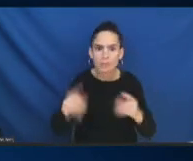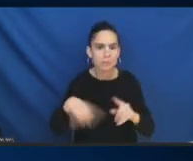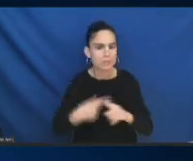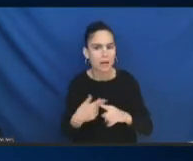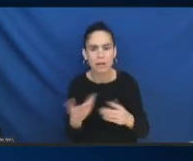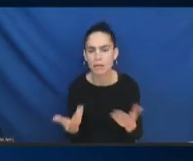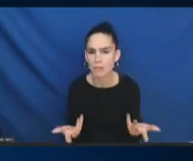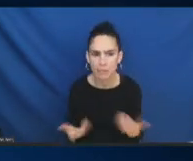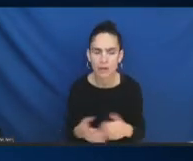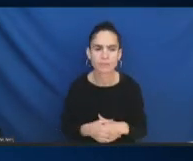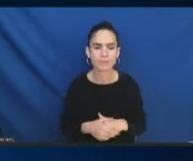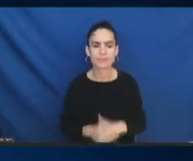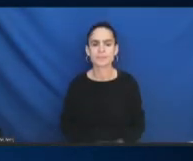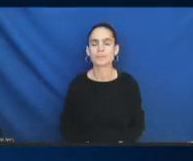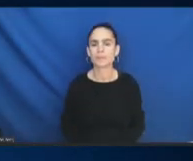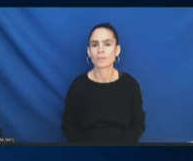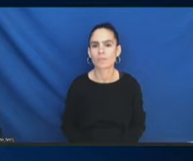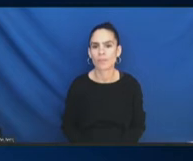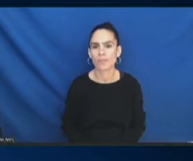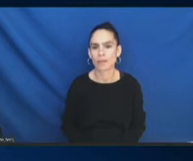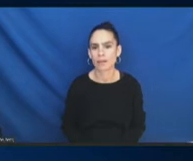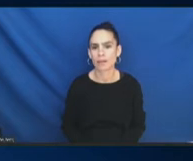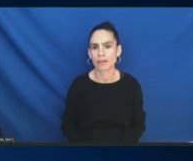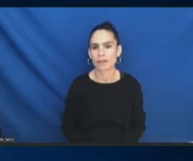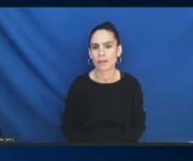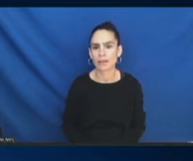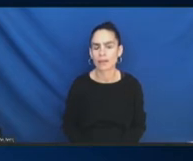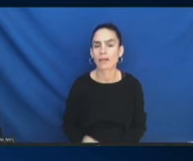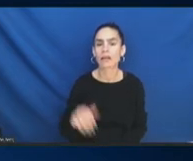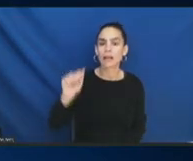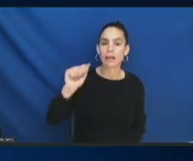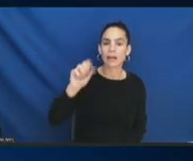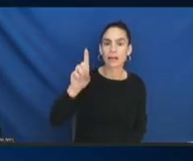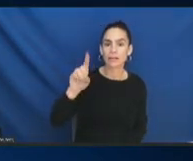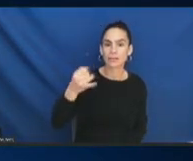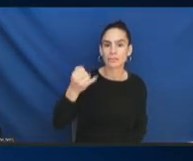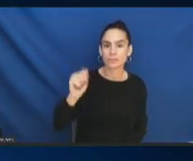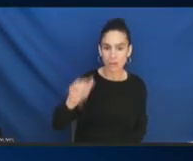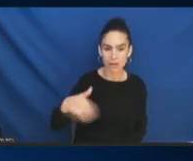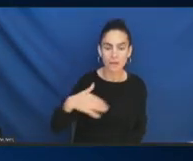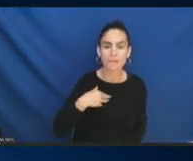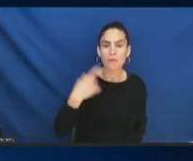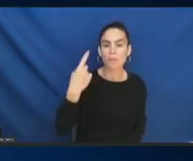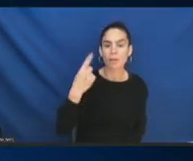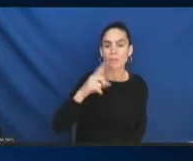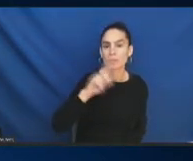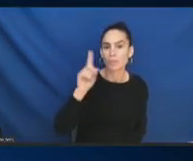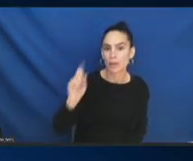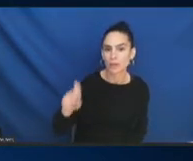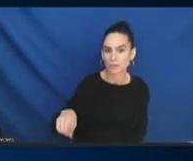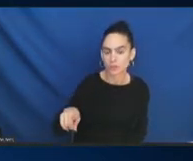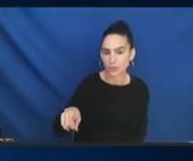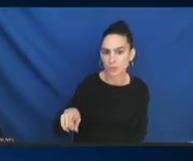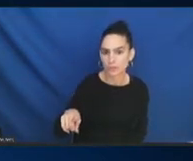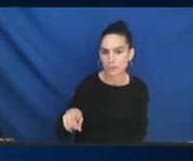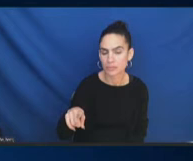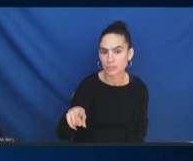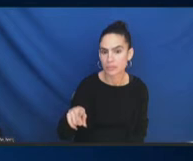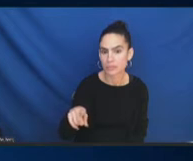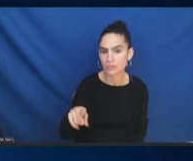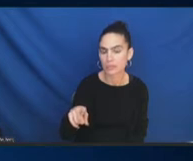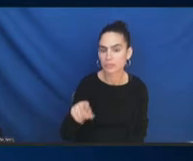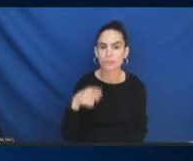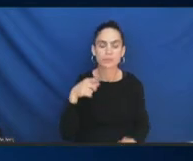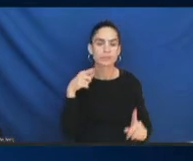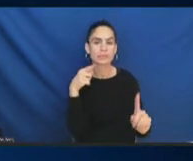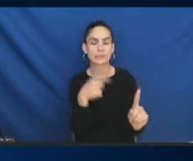Ajay? Yeah. I would like one question, either for Karthik or the presenter.